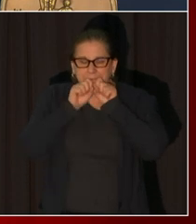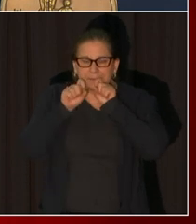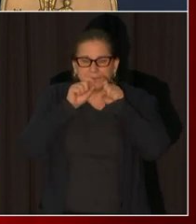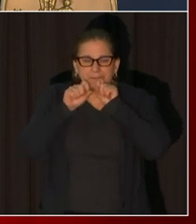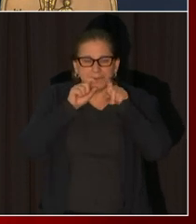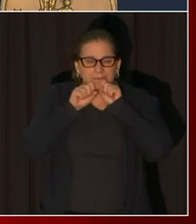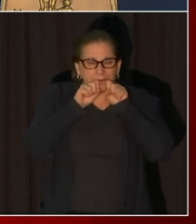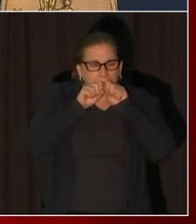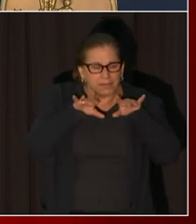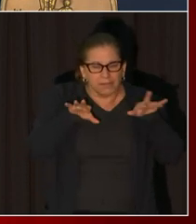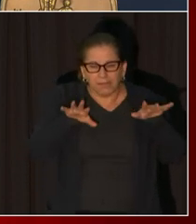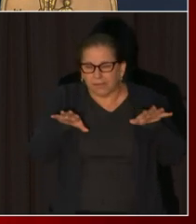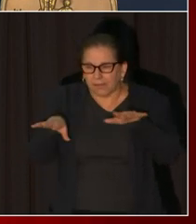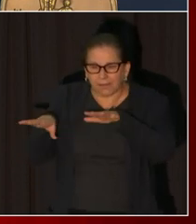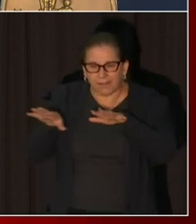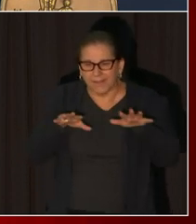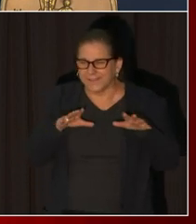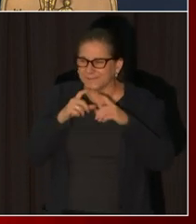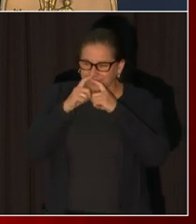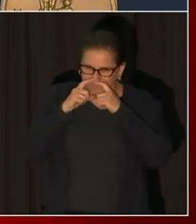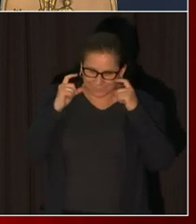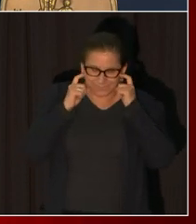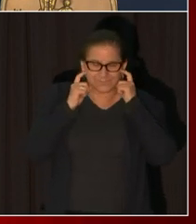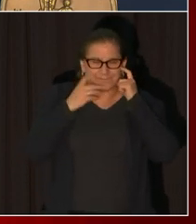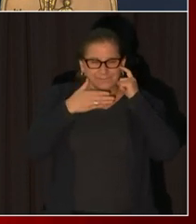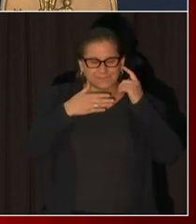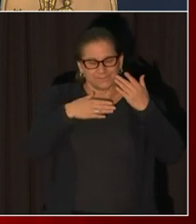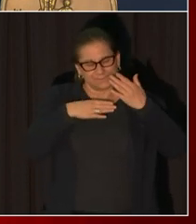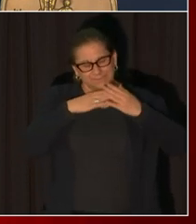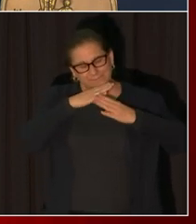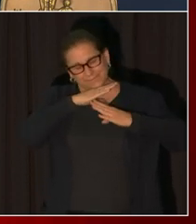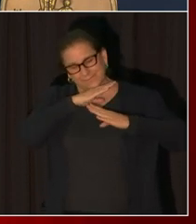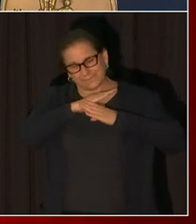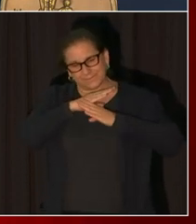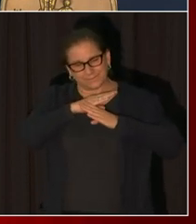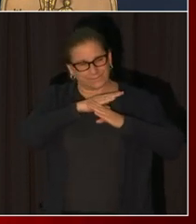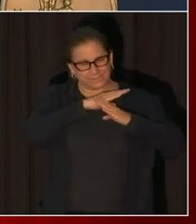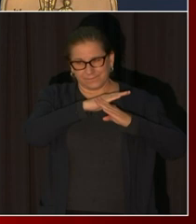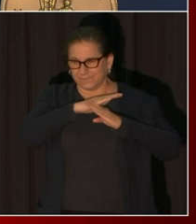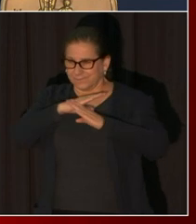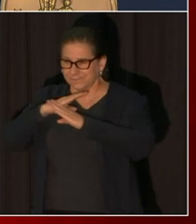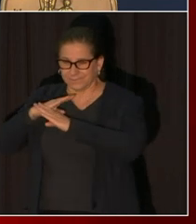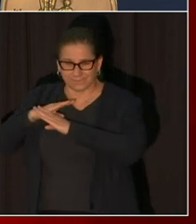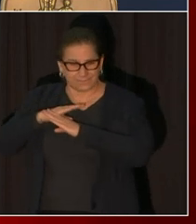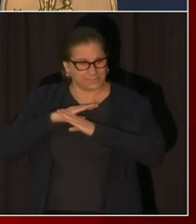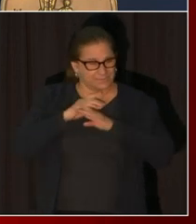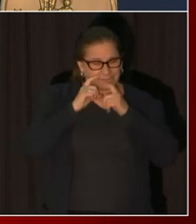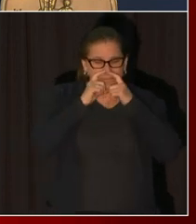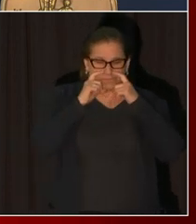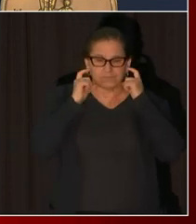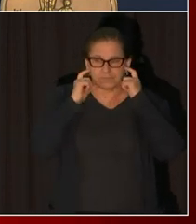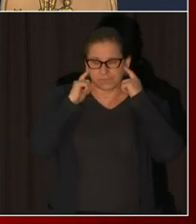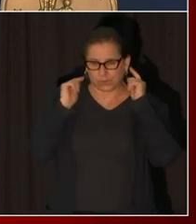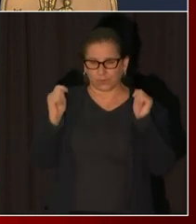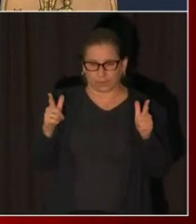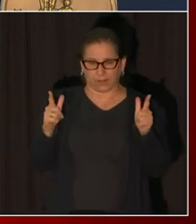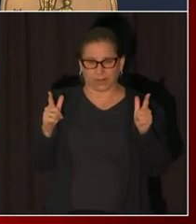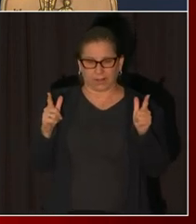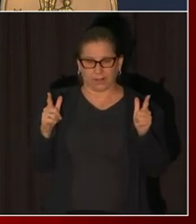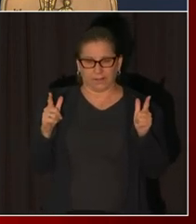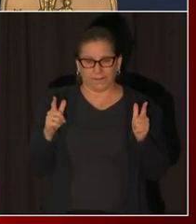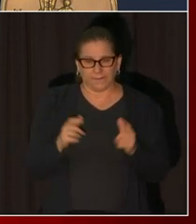coverings we can blunt the spread of the virus and as we approach reopening it's very